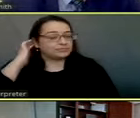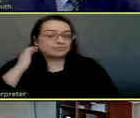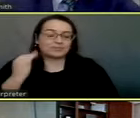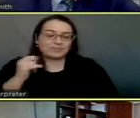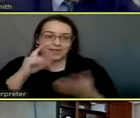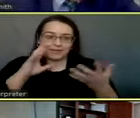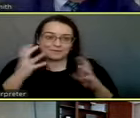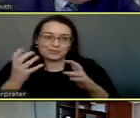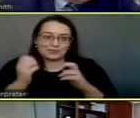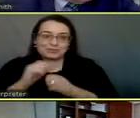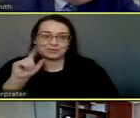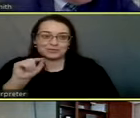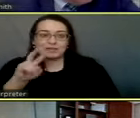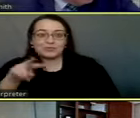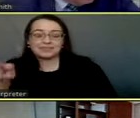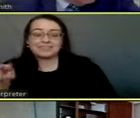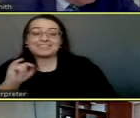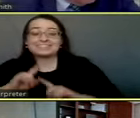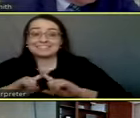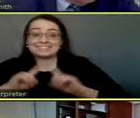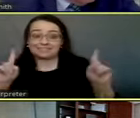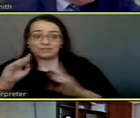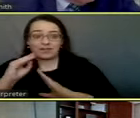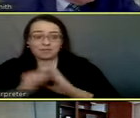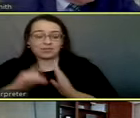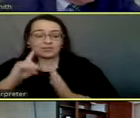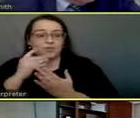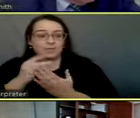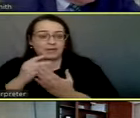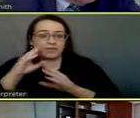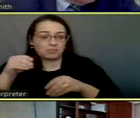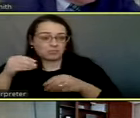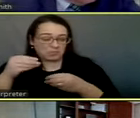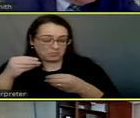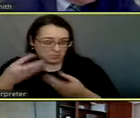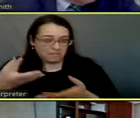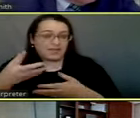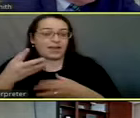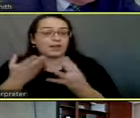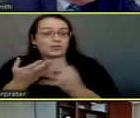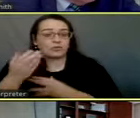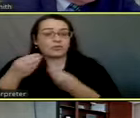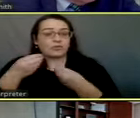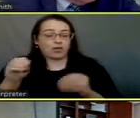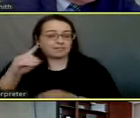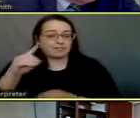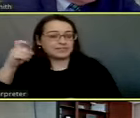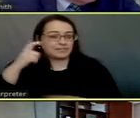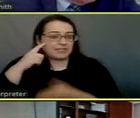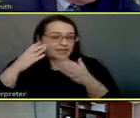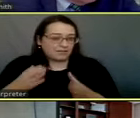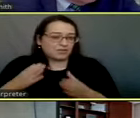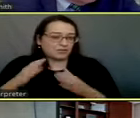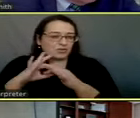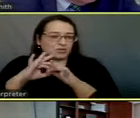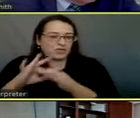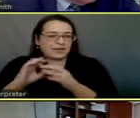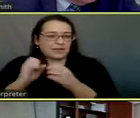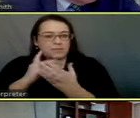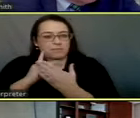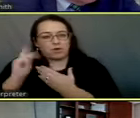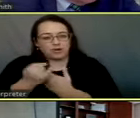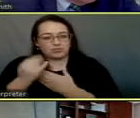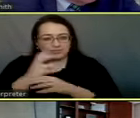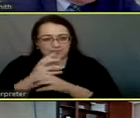to be confused with that one. This is another application for funds that will be provided to us through the office of governor as another component of the project